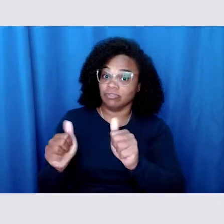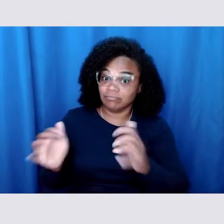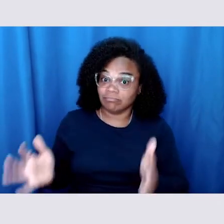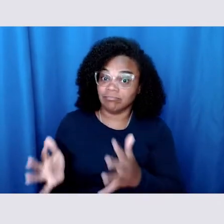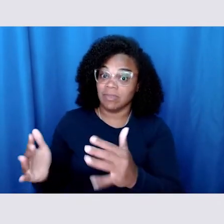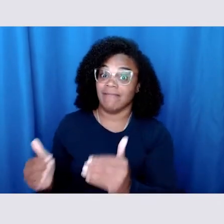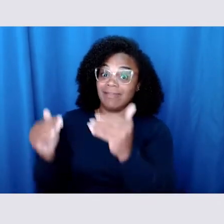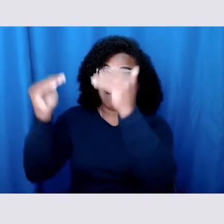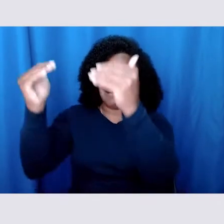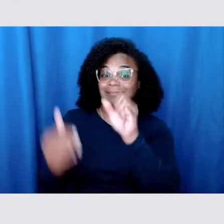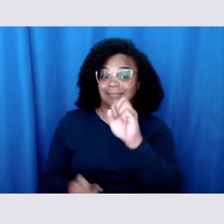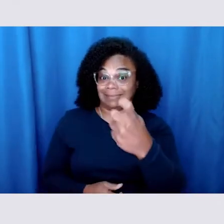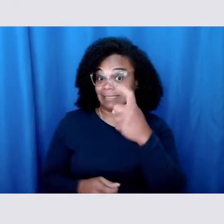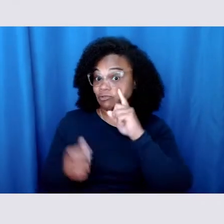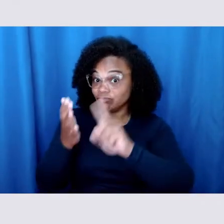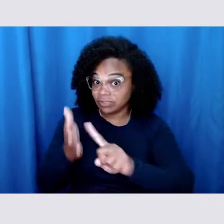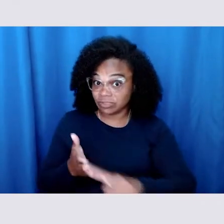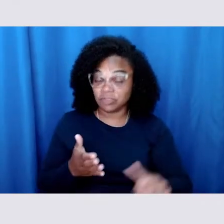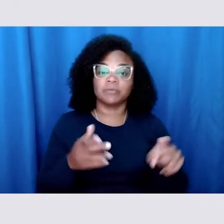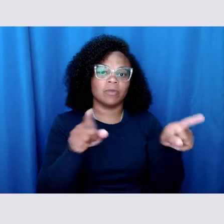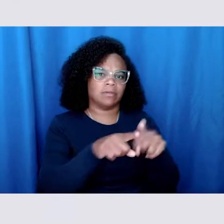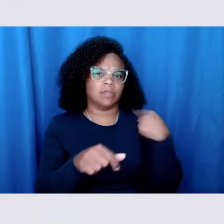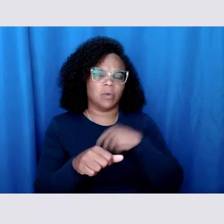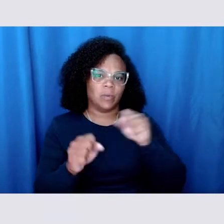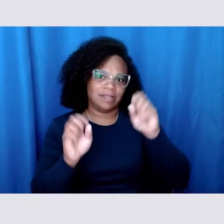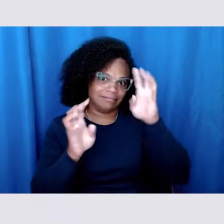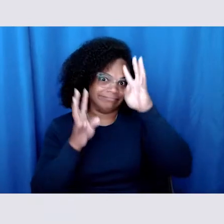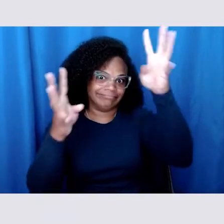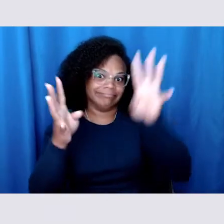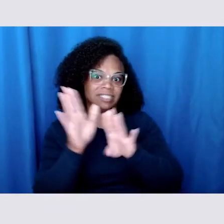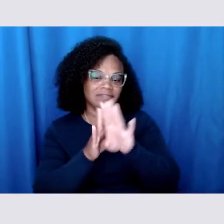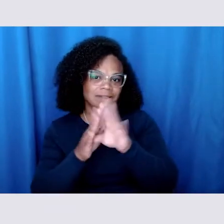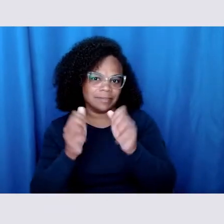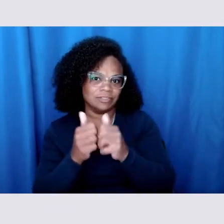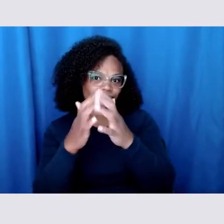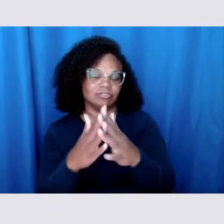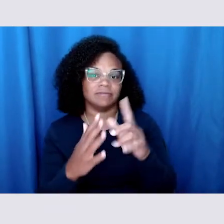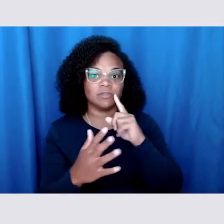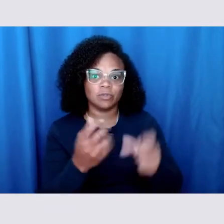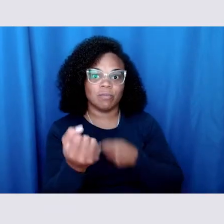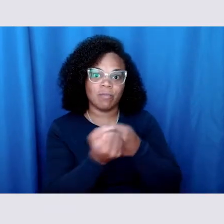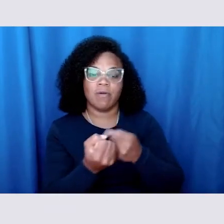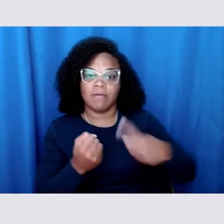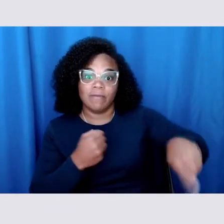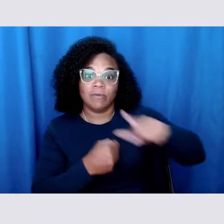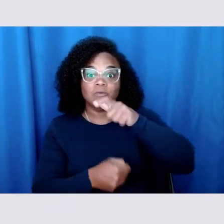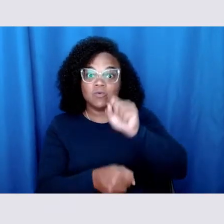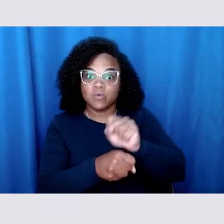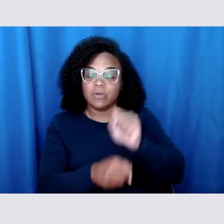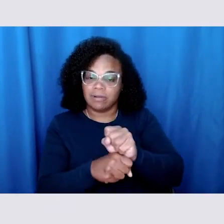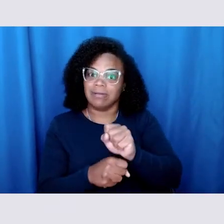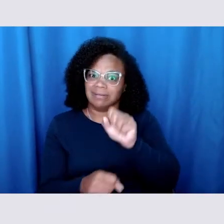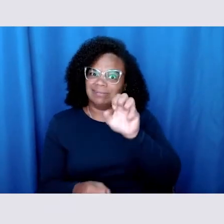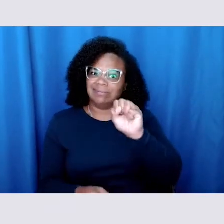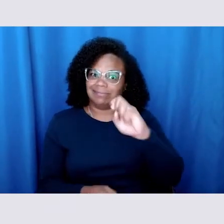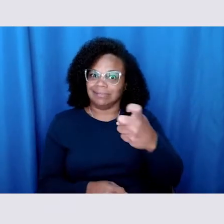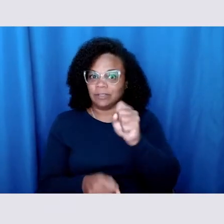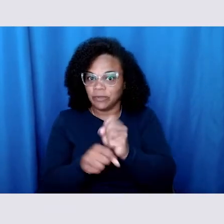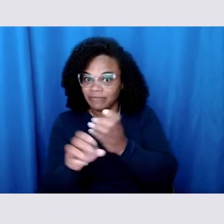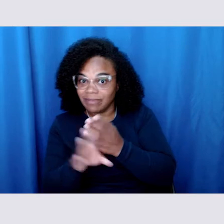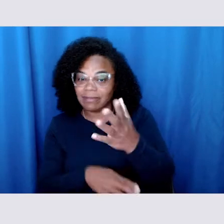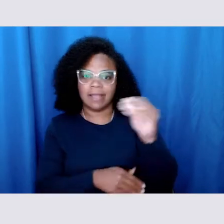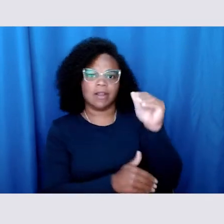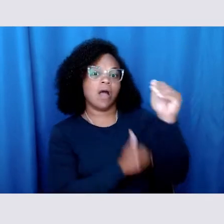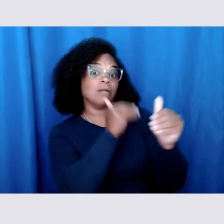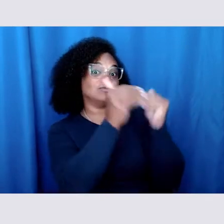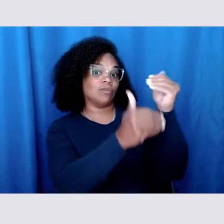We also develop initiatives that are going to improve the well-being of sex workers and people in adult industries. And we're also